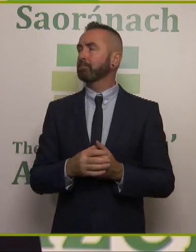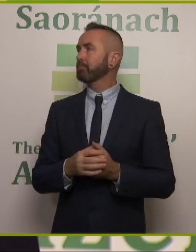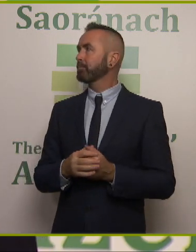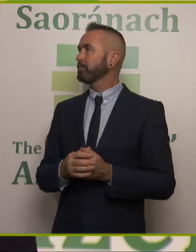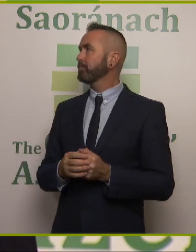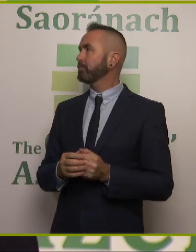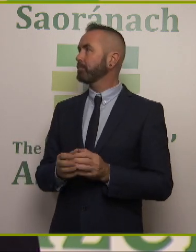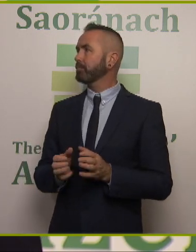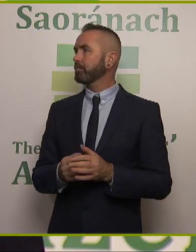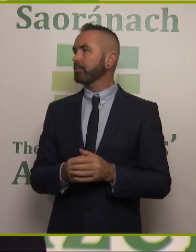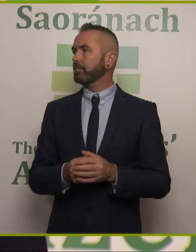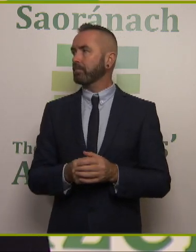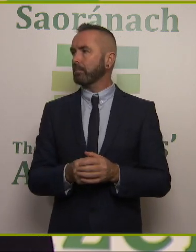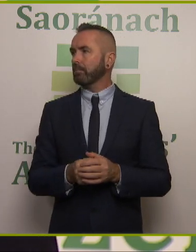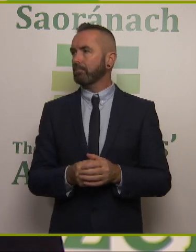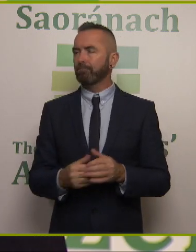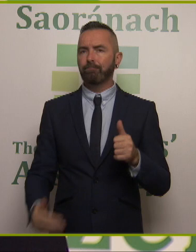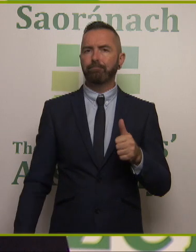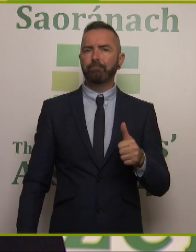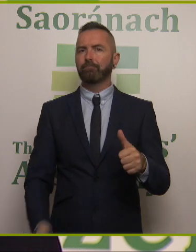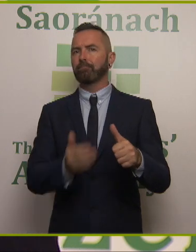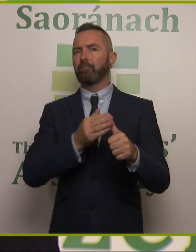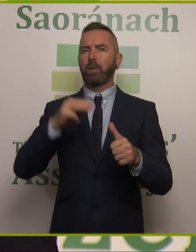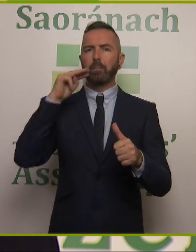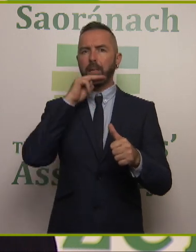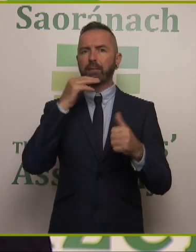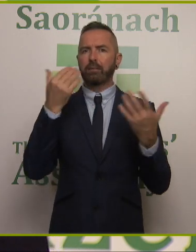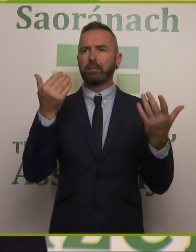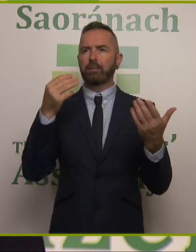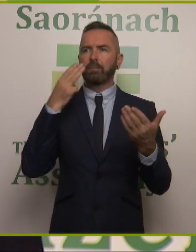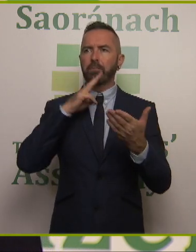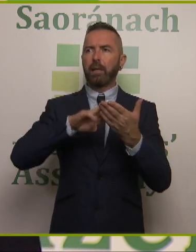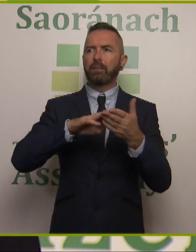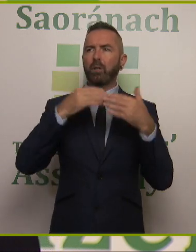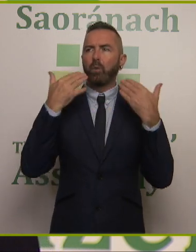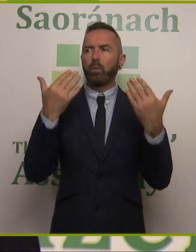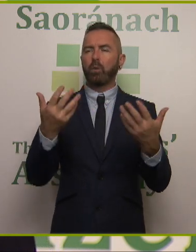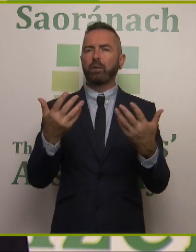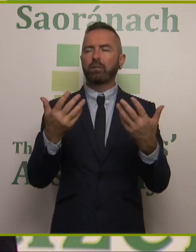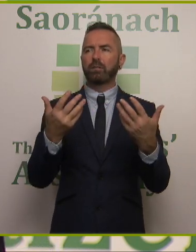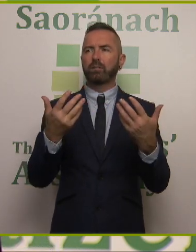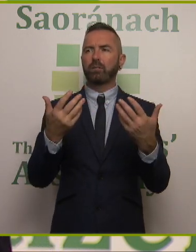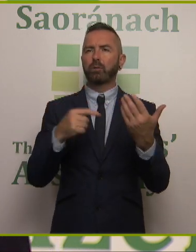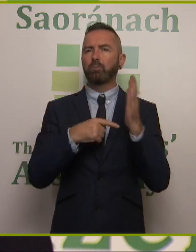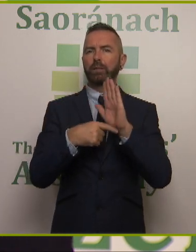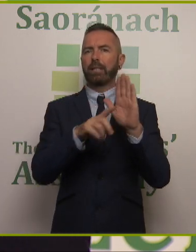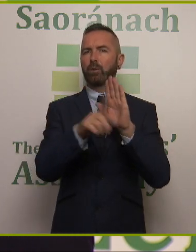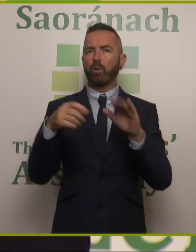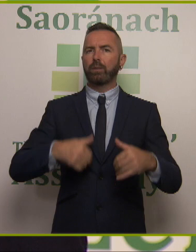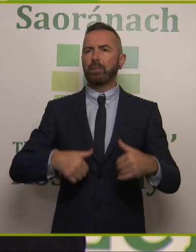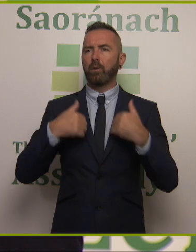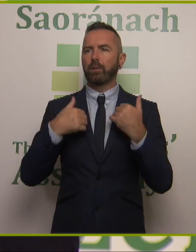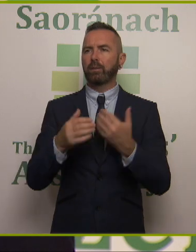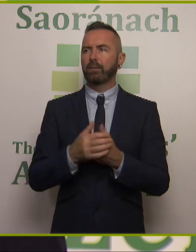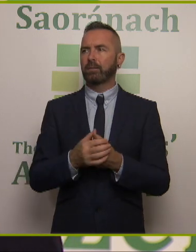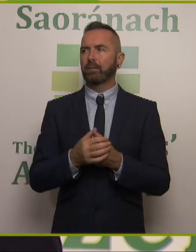The key message I suppose that I want to put before you this morning is